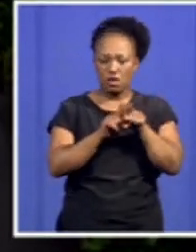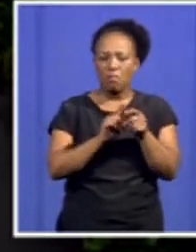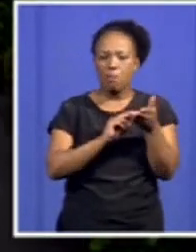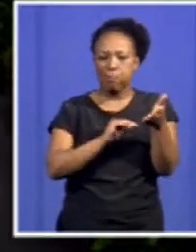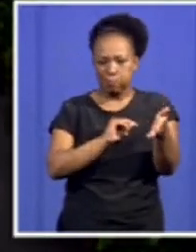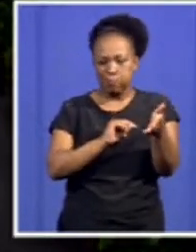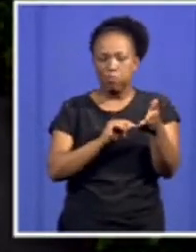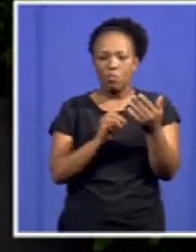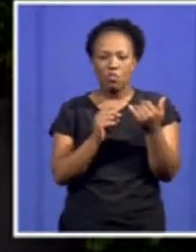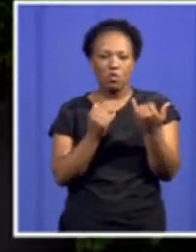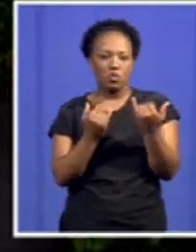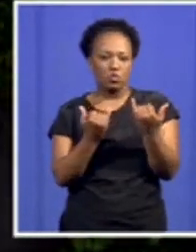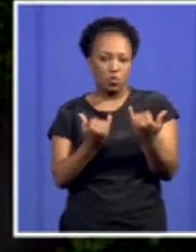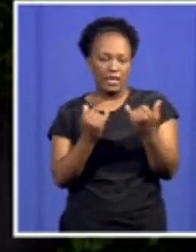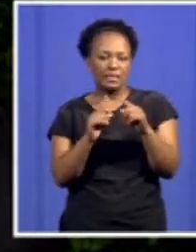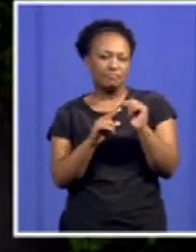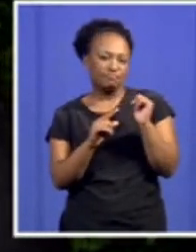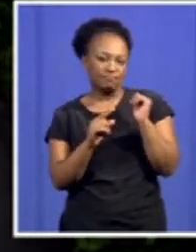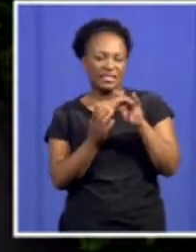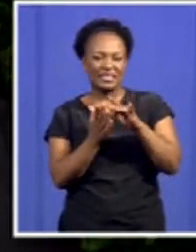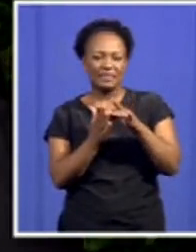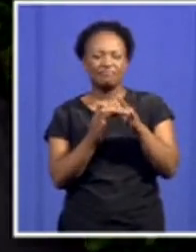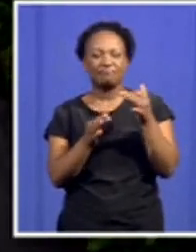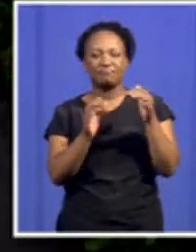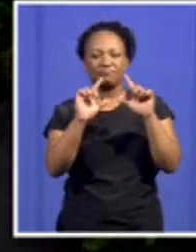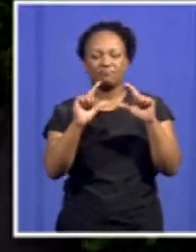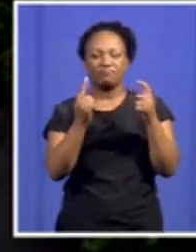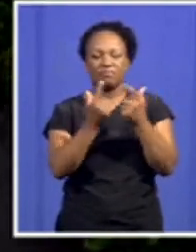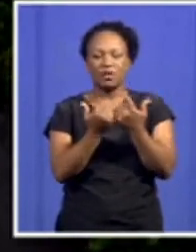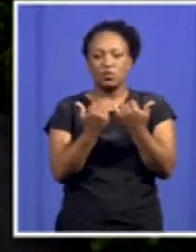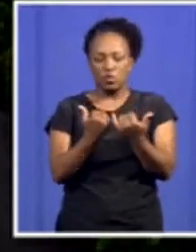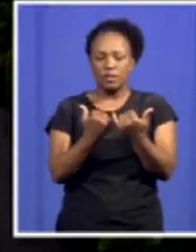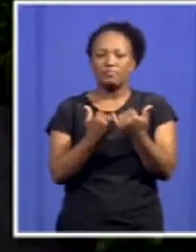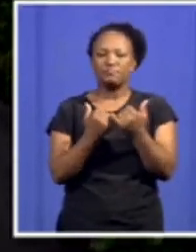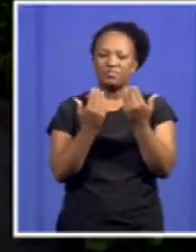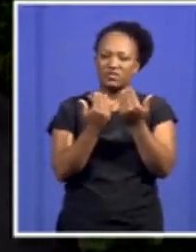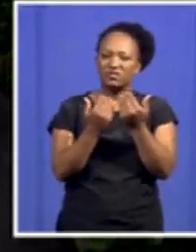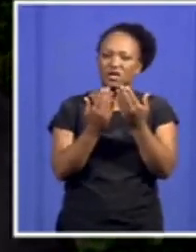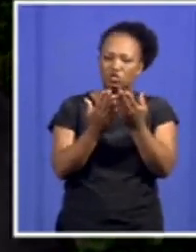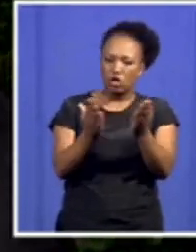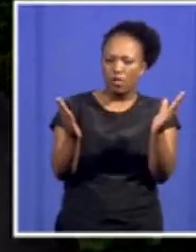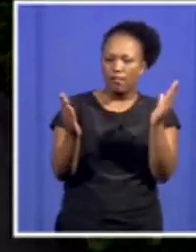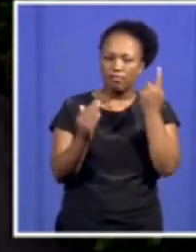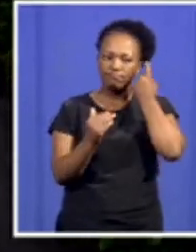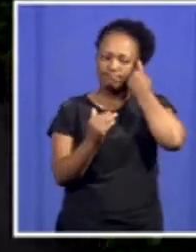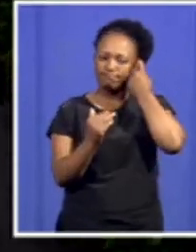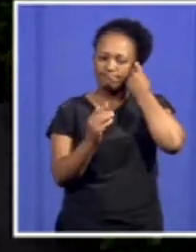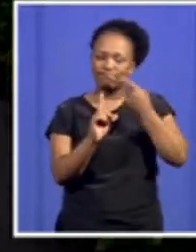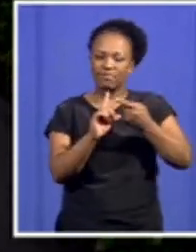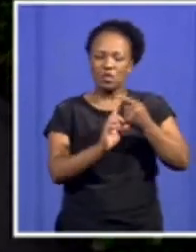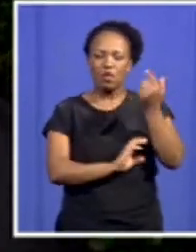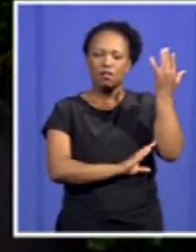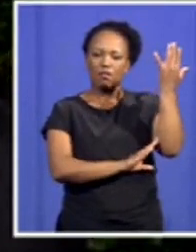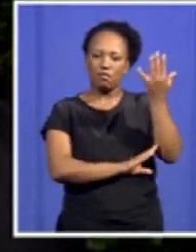Central Committee, we will be joined by the General Secretary of the SACP, who will deliver the main message. But also joined by the